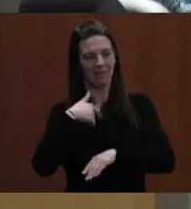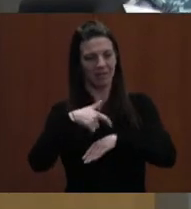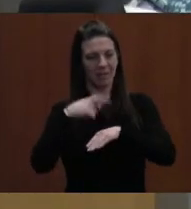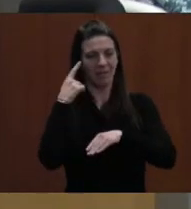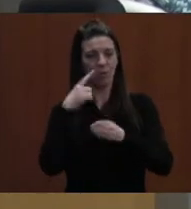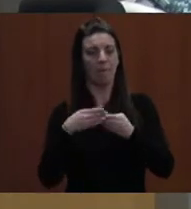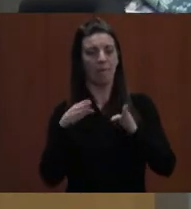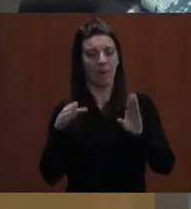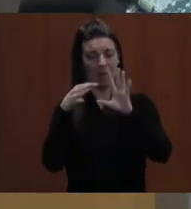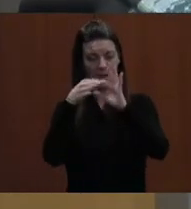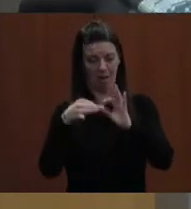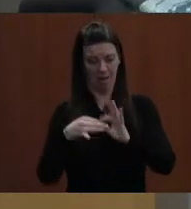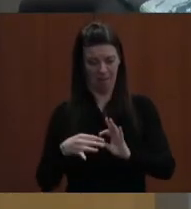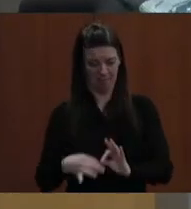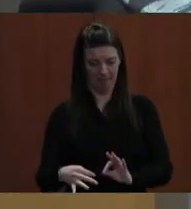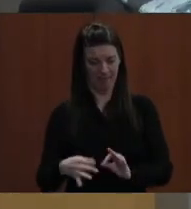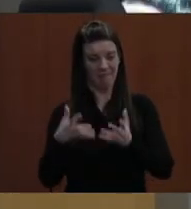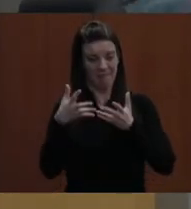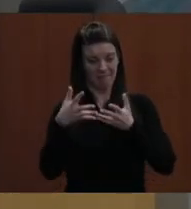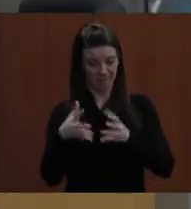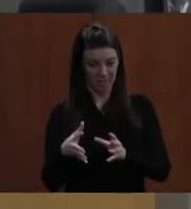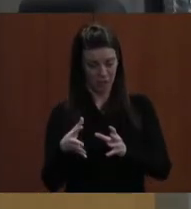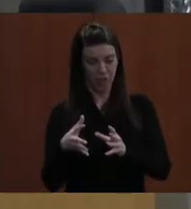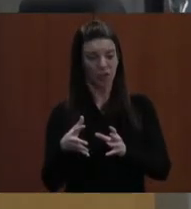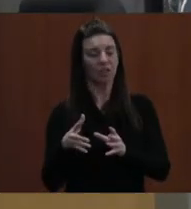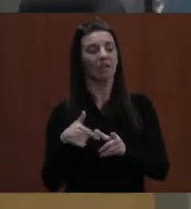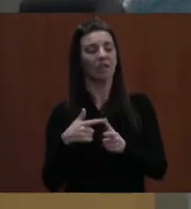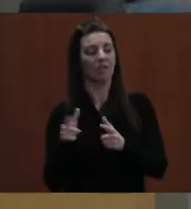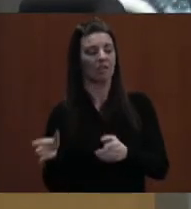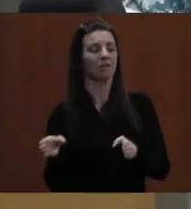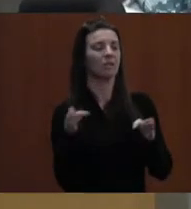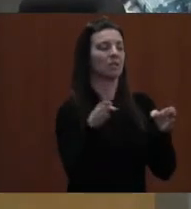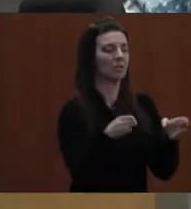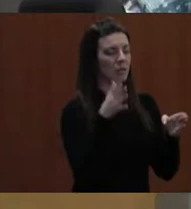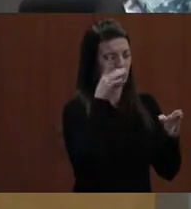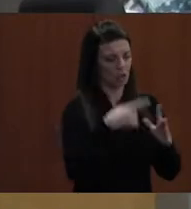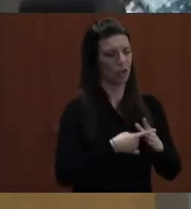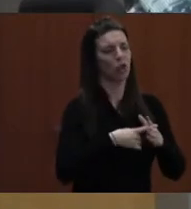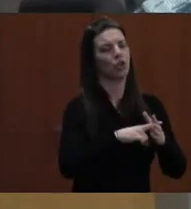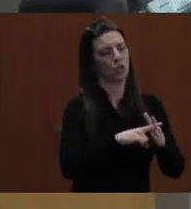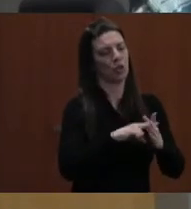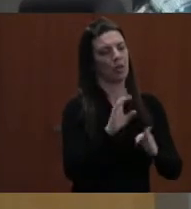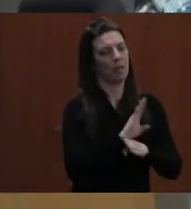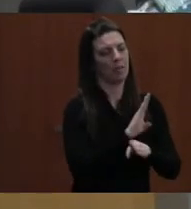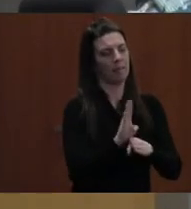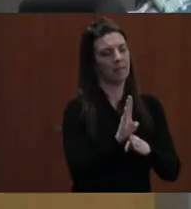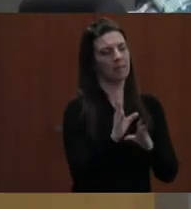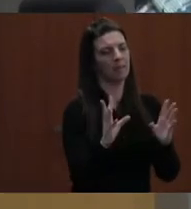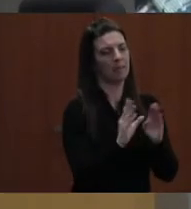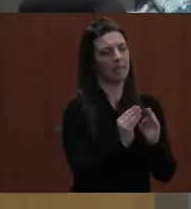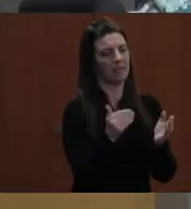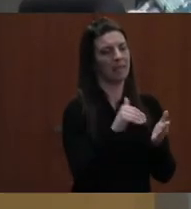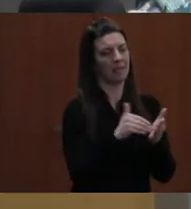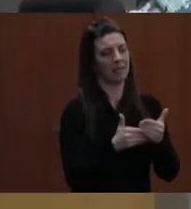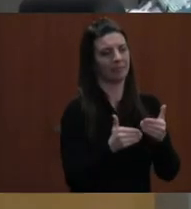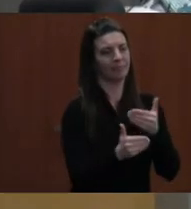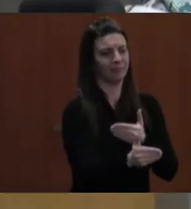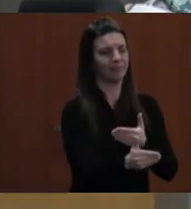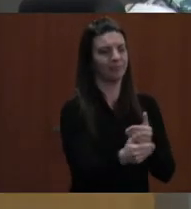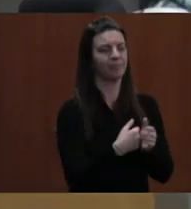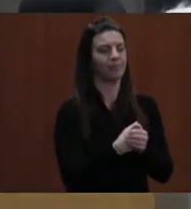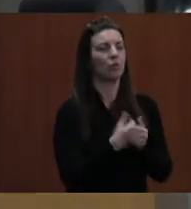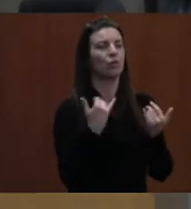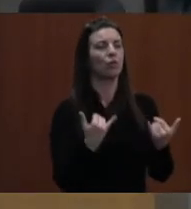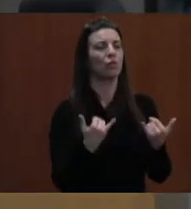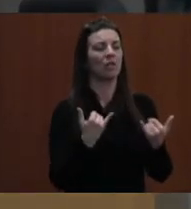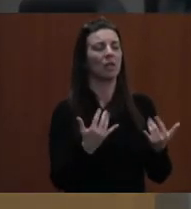adjourn from the public hearing and then we will reconvene the business meeting, conduct the rest of our business meeting. Second. So at